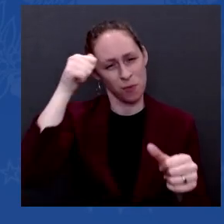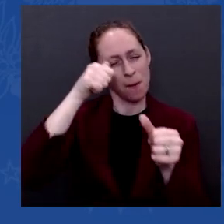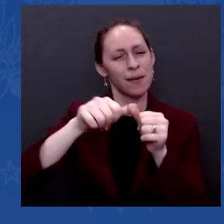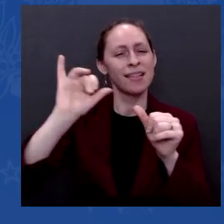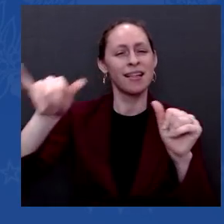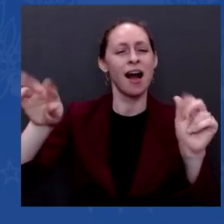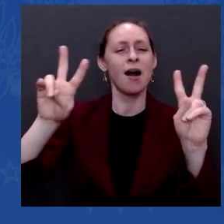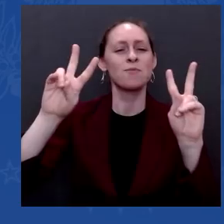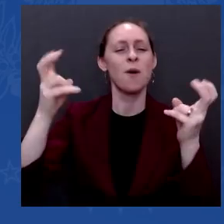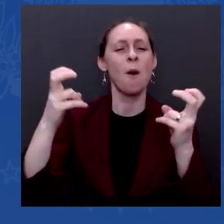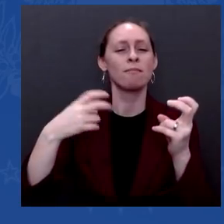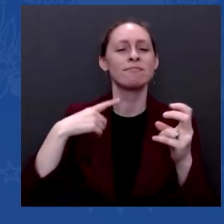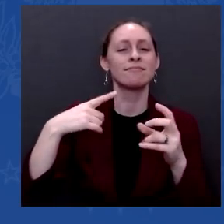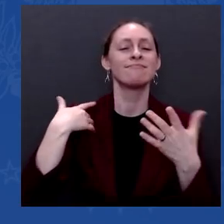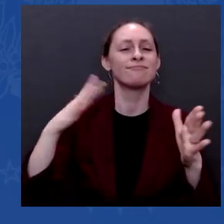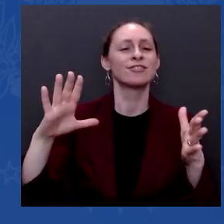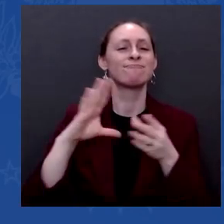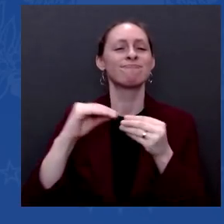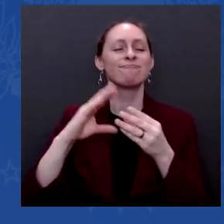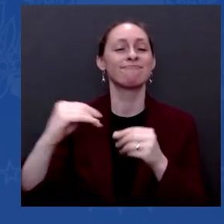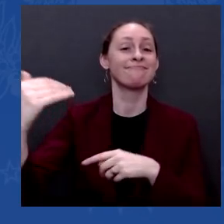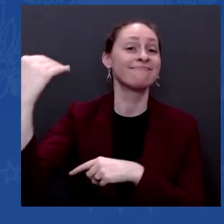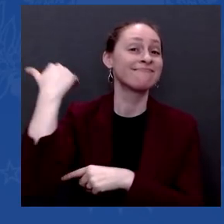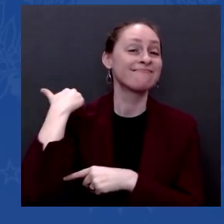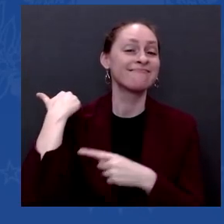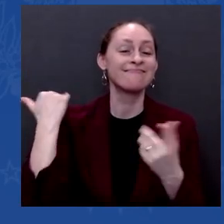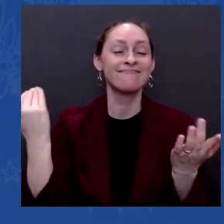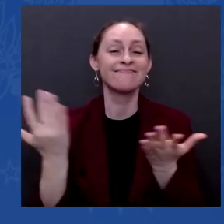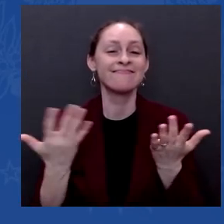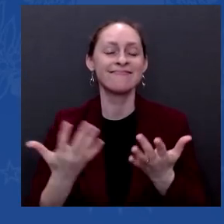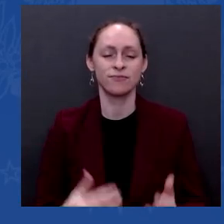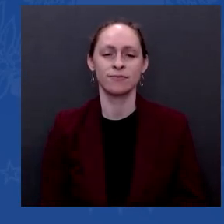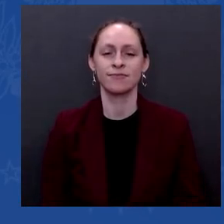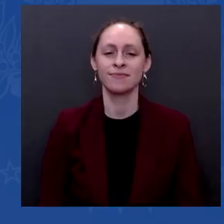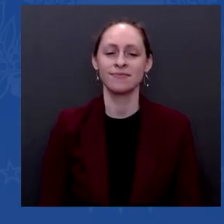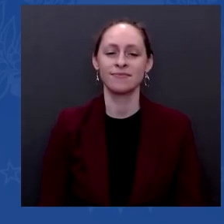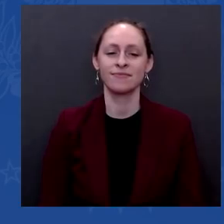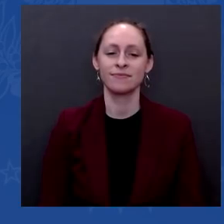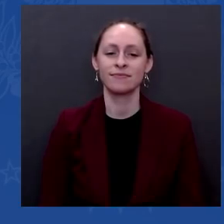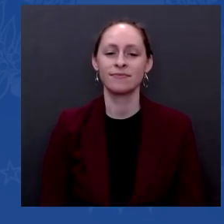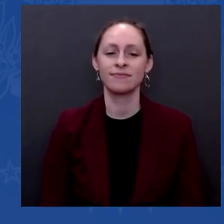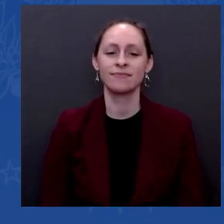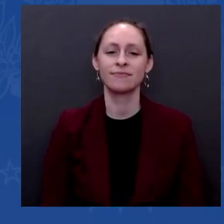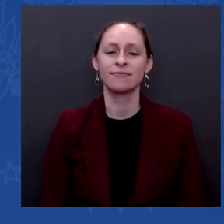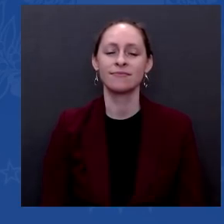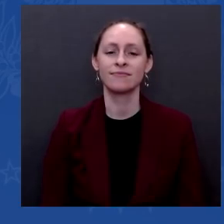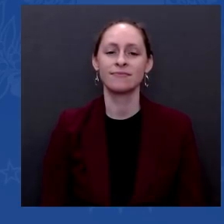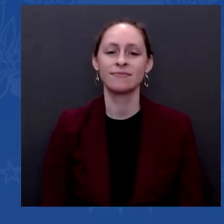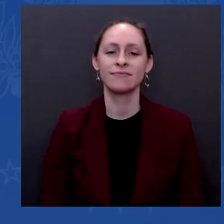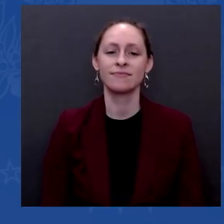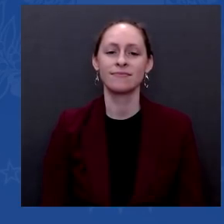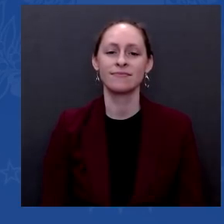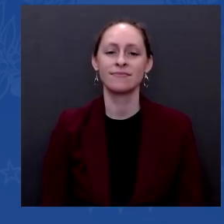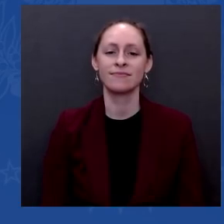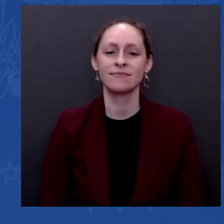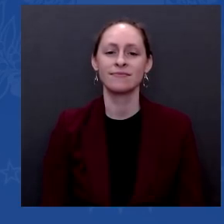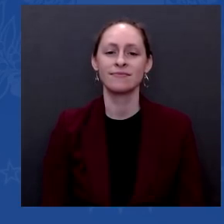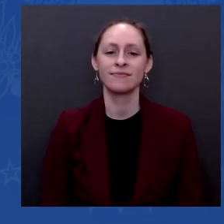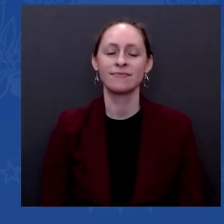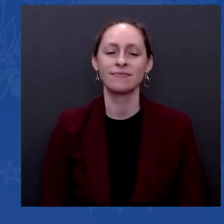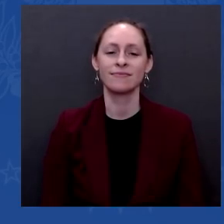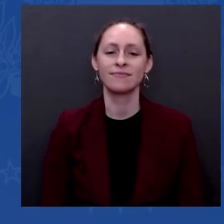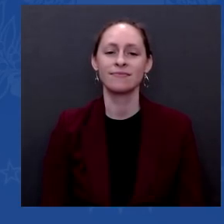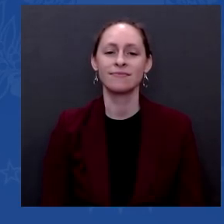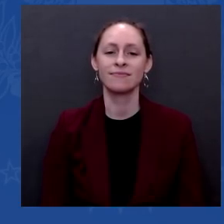mean, a rhetorical question. I don't — I know this is not fair to ask the press a question. I'm not asking you. But think about